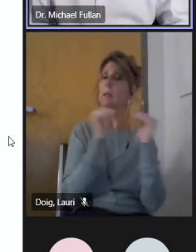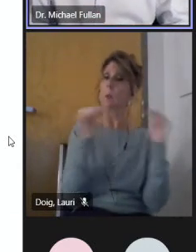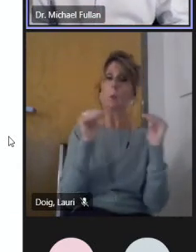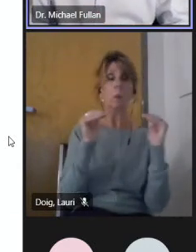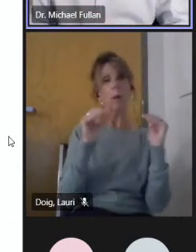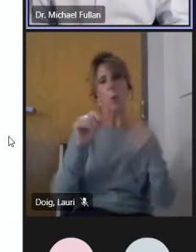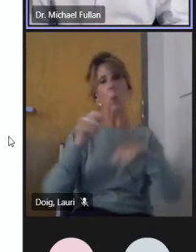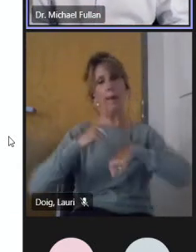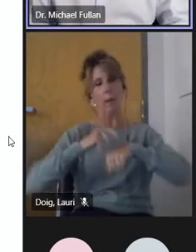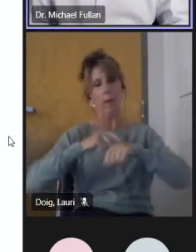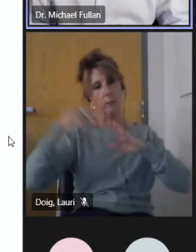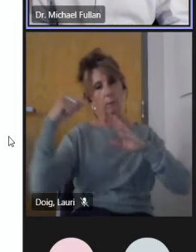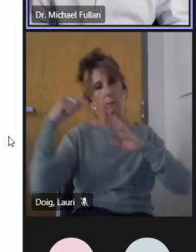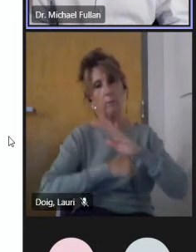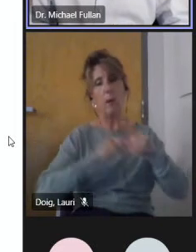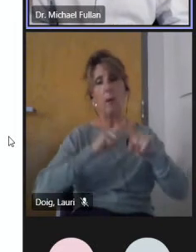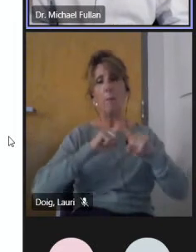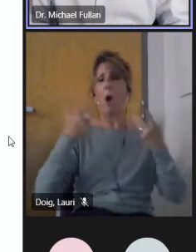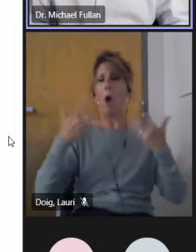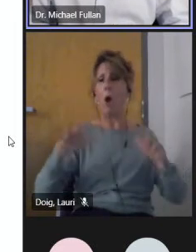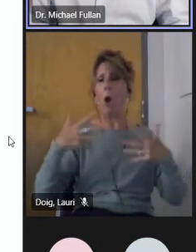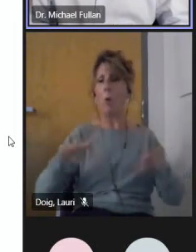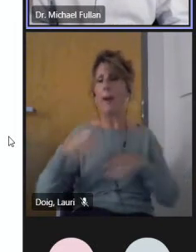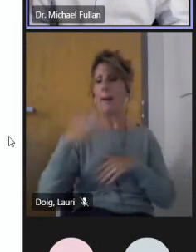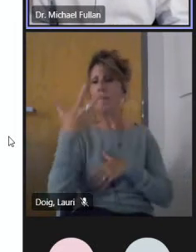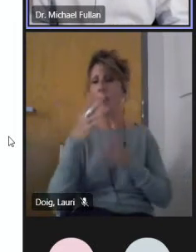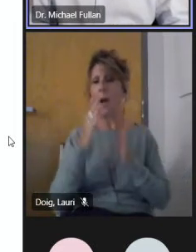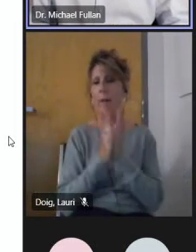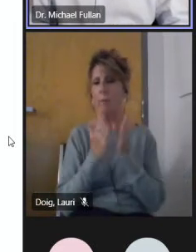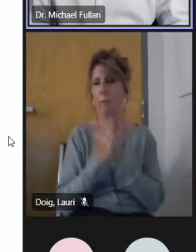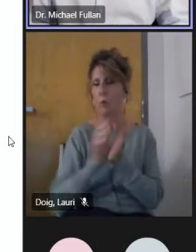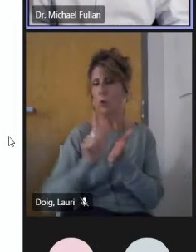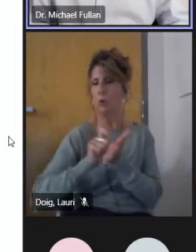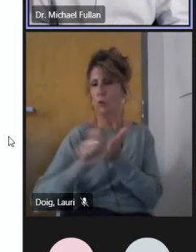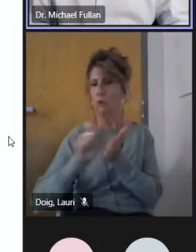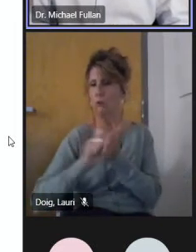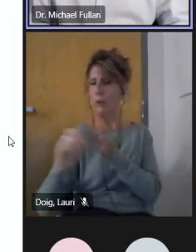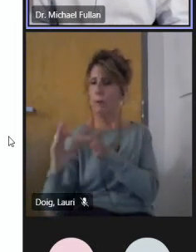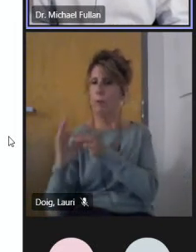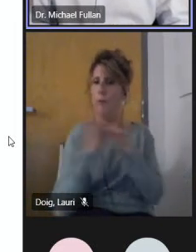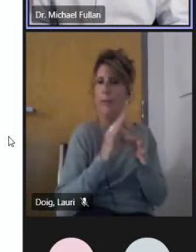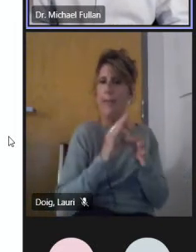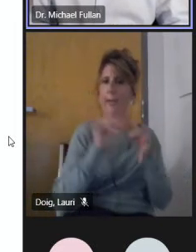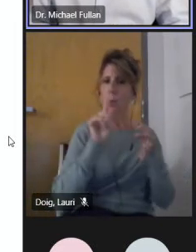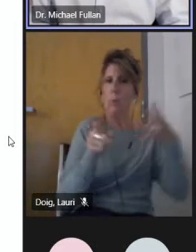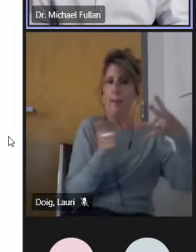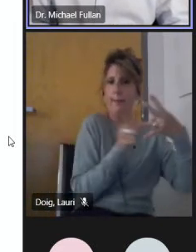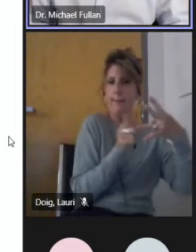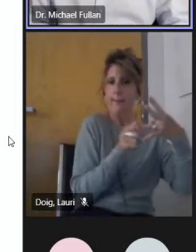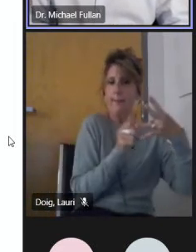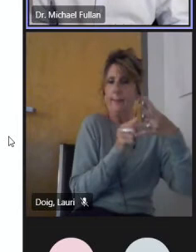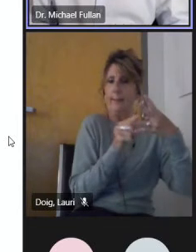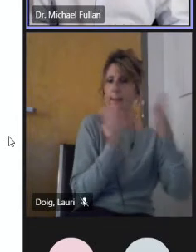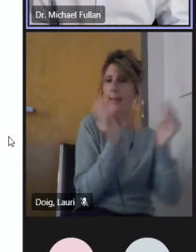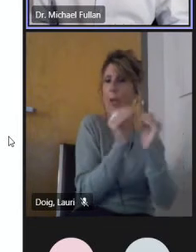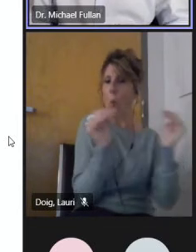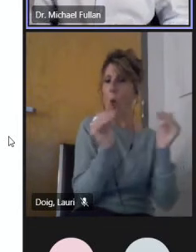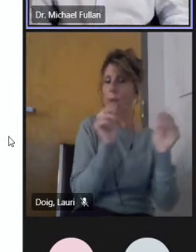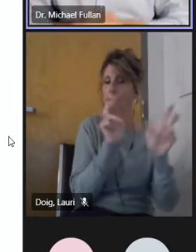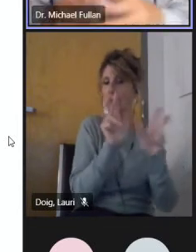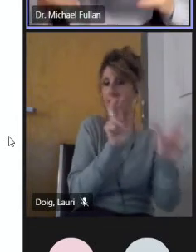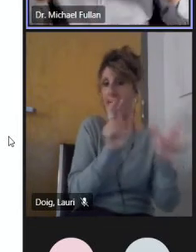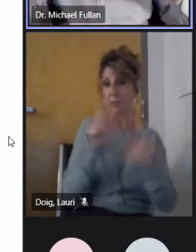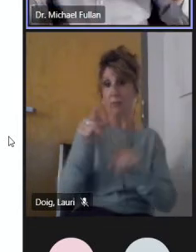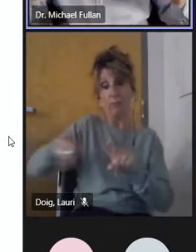about five books that have been written by economists in the last three or four years. They're all happening to be women